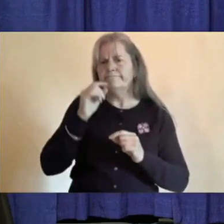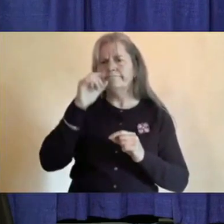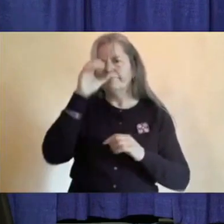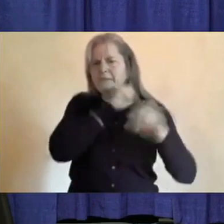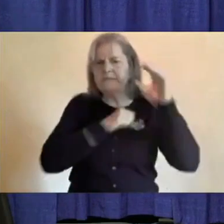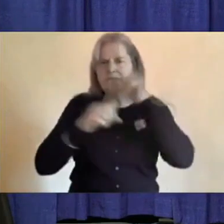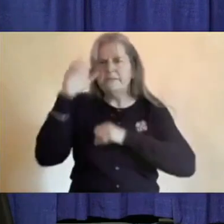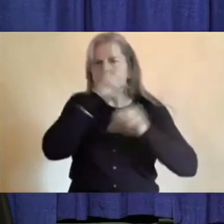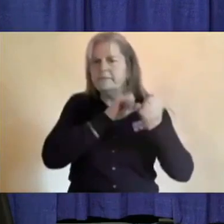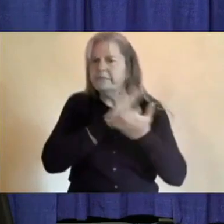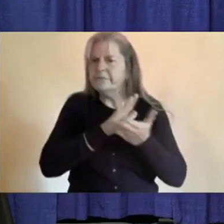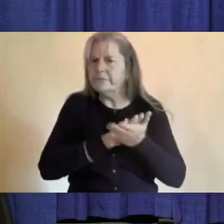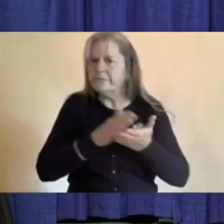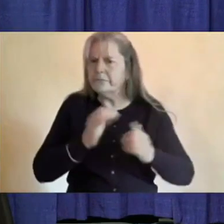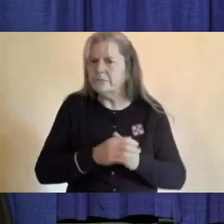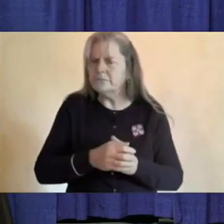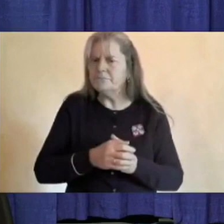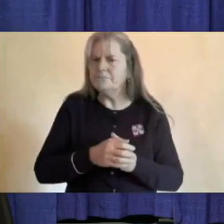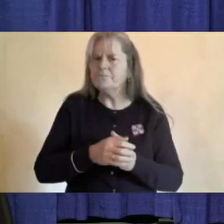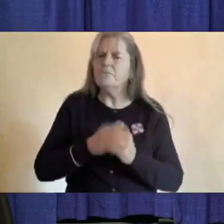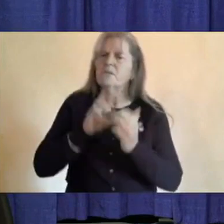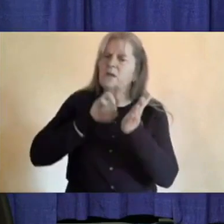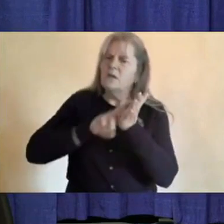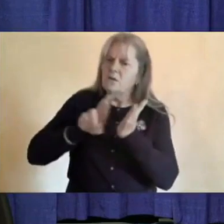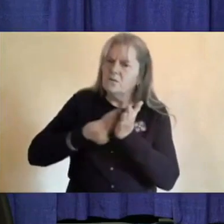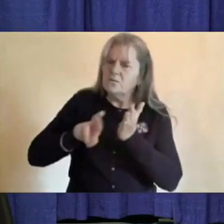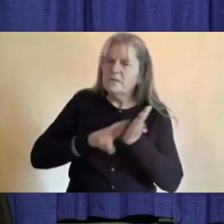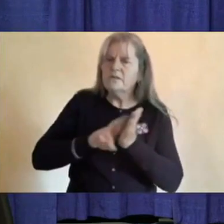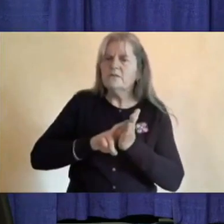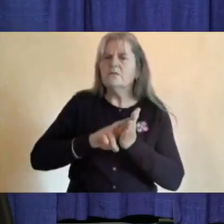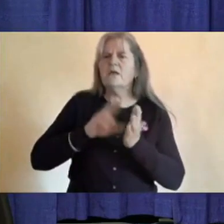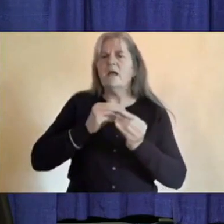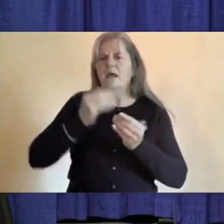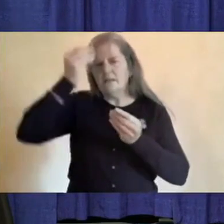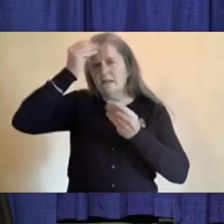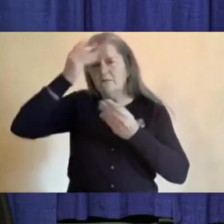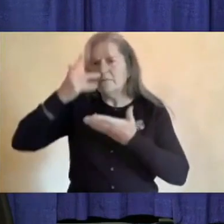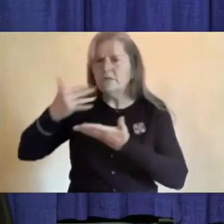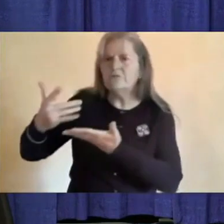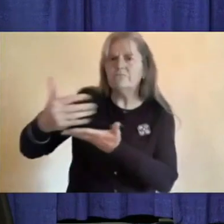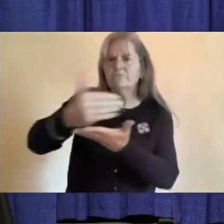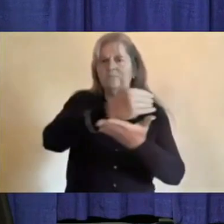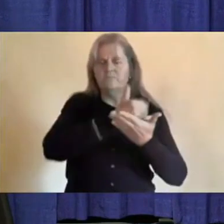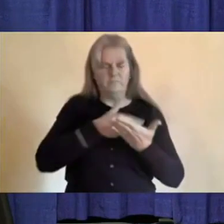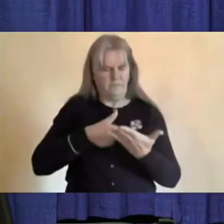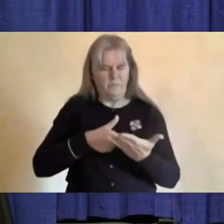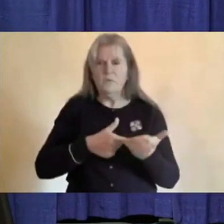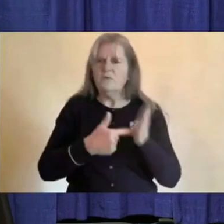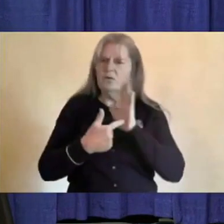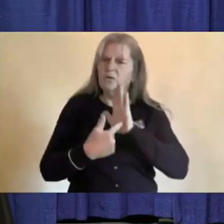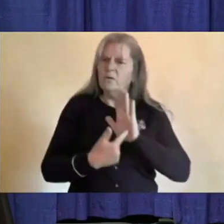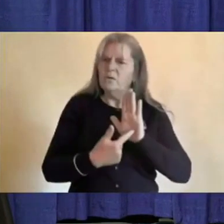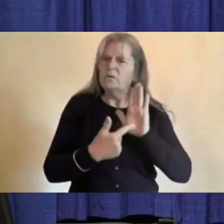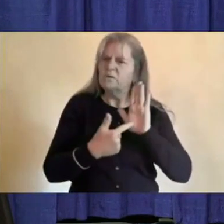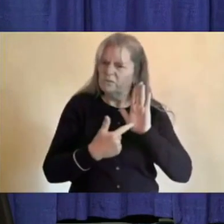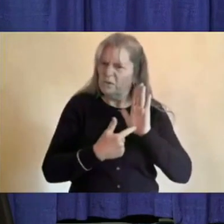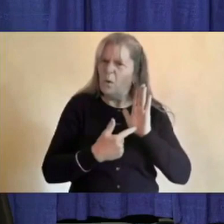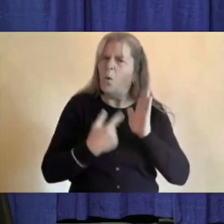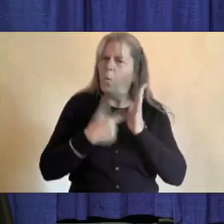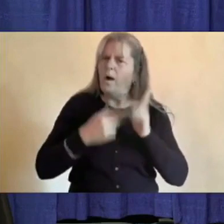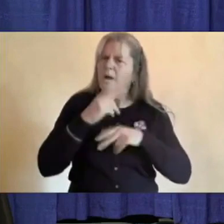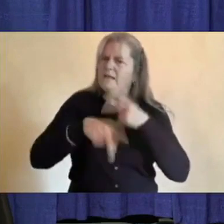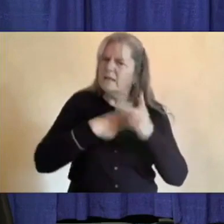literature to date, along with data accumulated from some large jurisdictions, does indicate to us which symptoms are safer